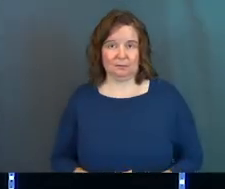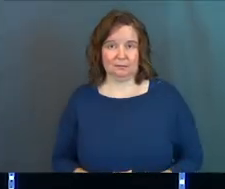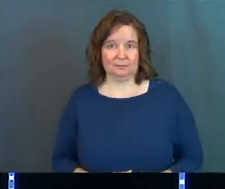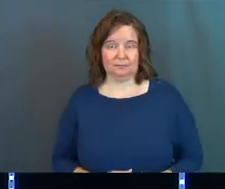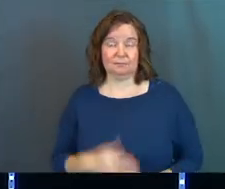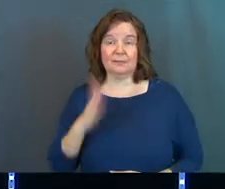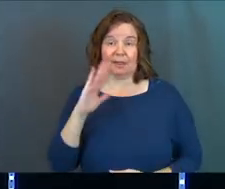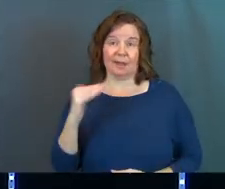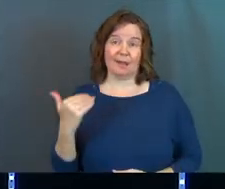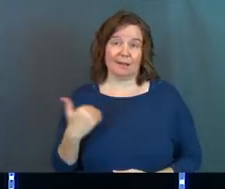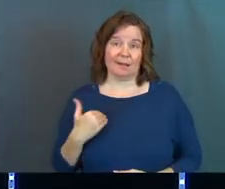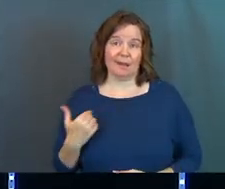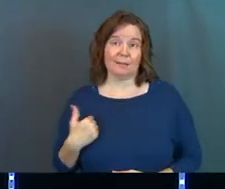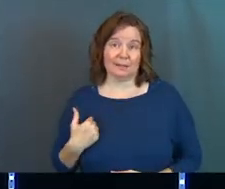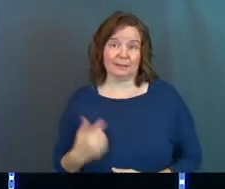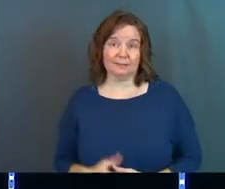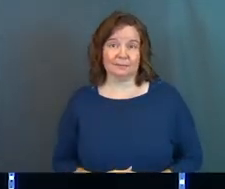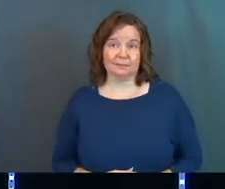And God had me.